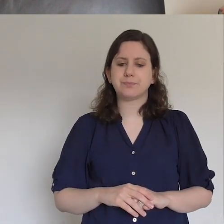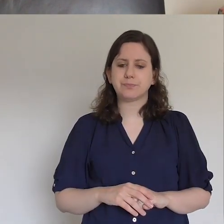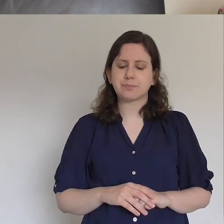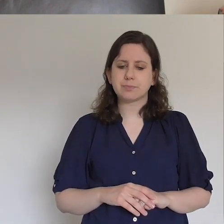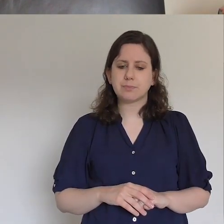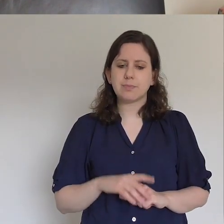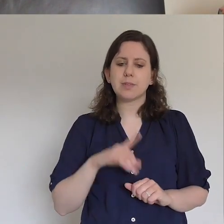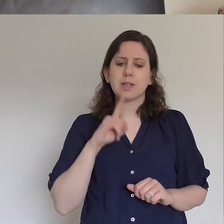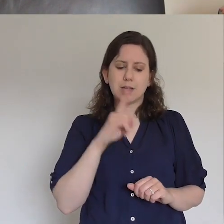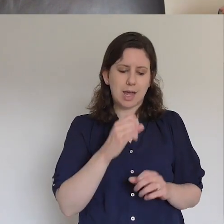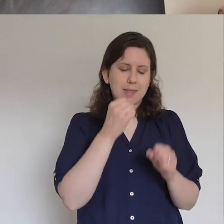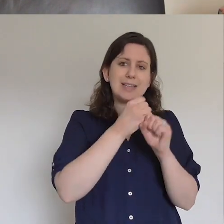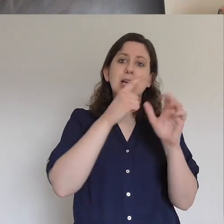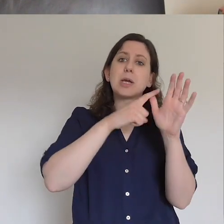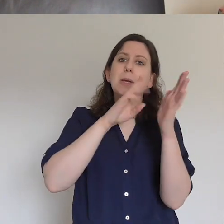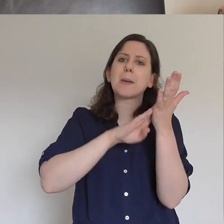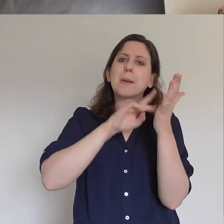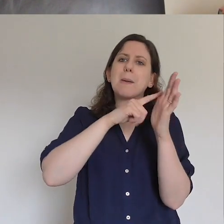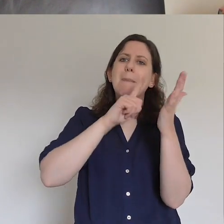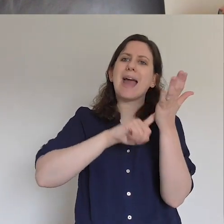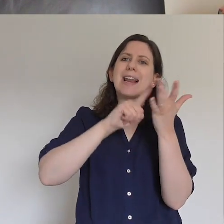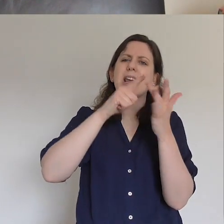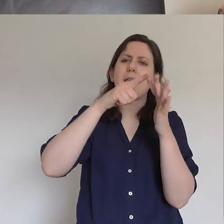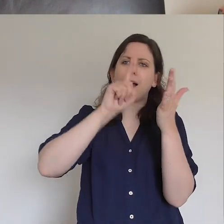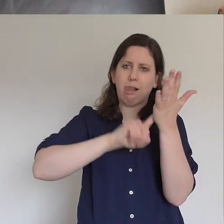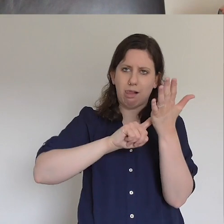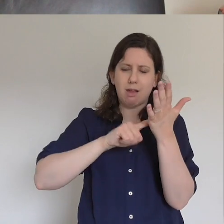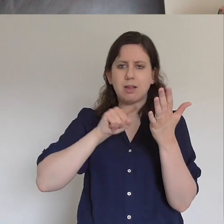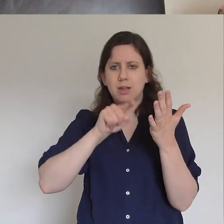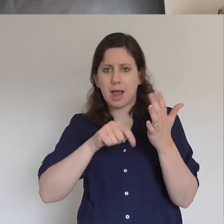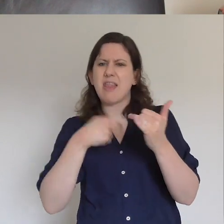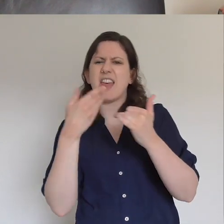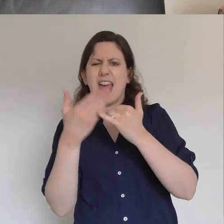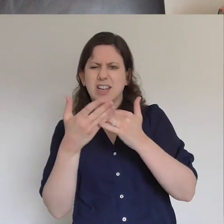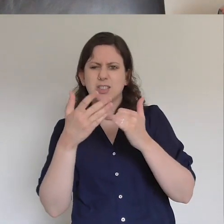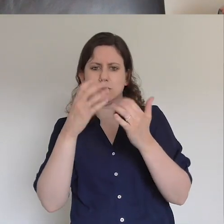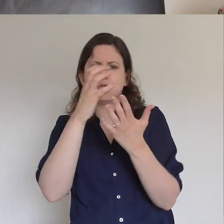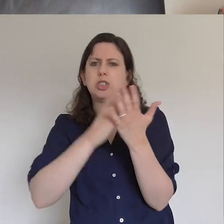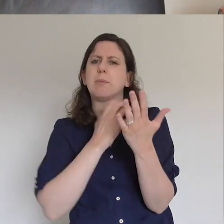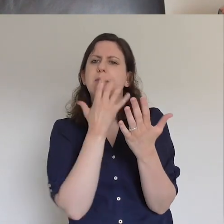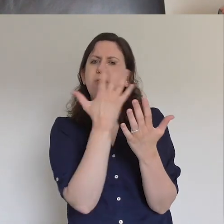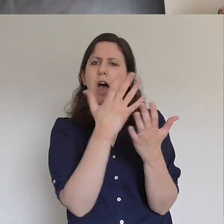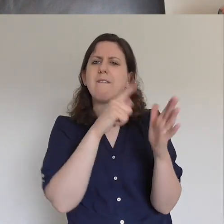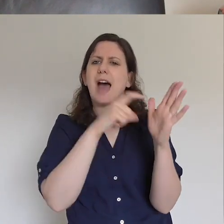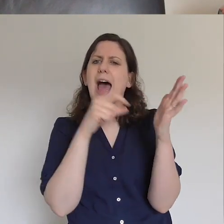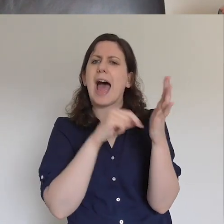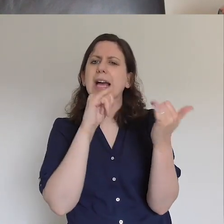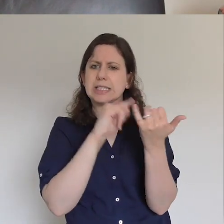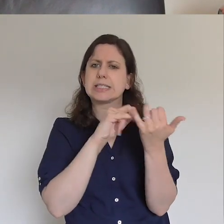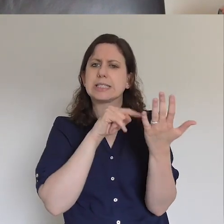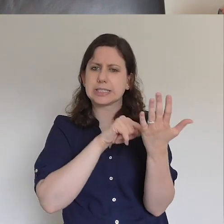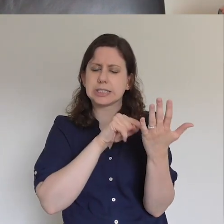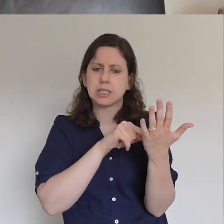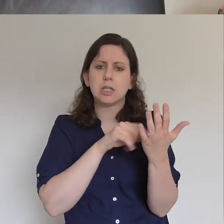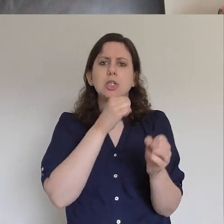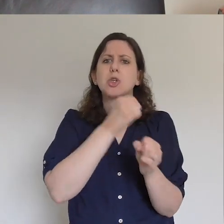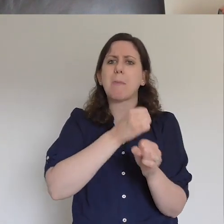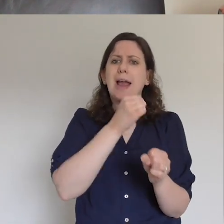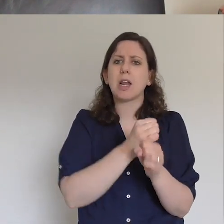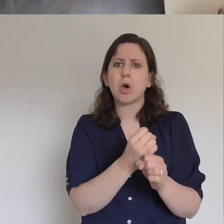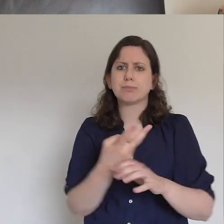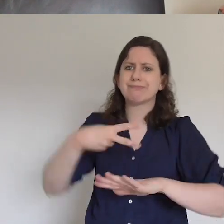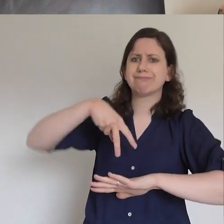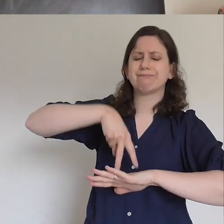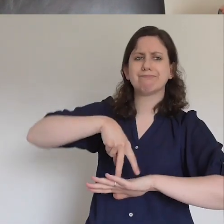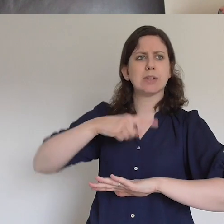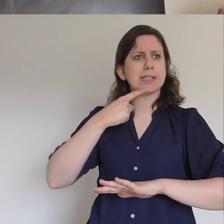morning but Gamaliel, the teacher of the law, he stands up towards the end of the chapter, towards the end of chapter five and he says to them,